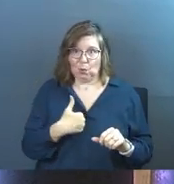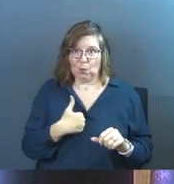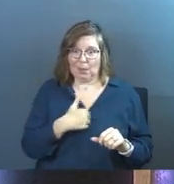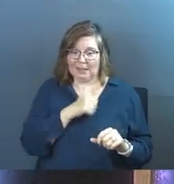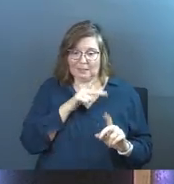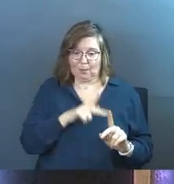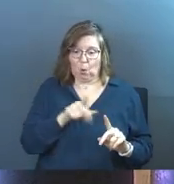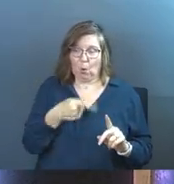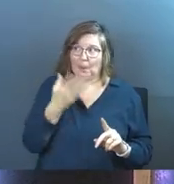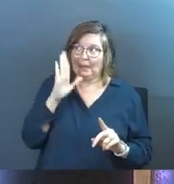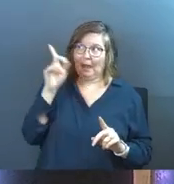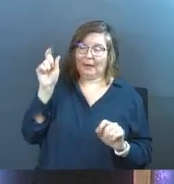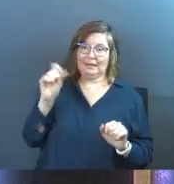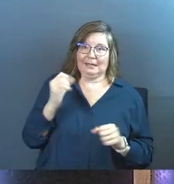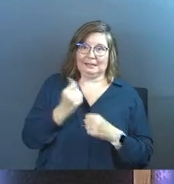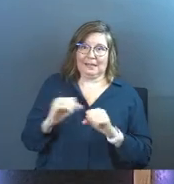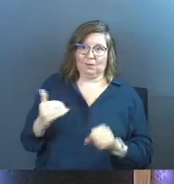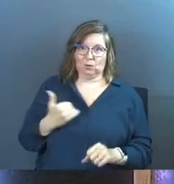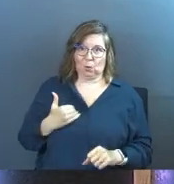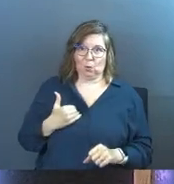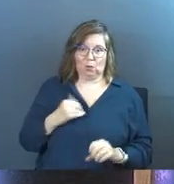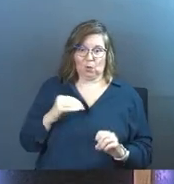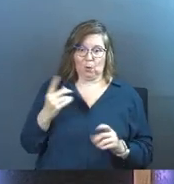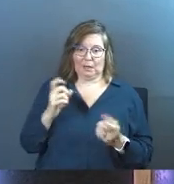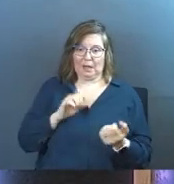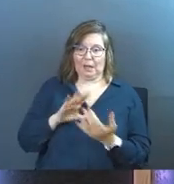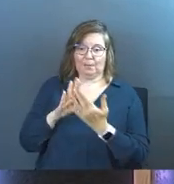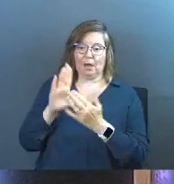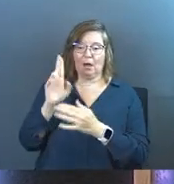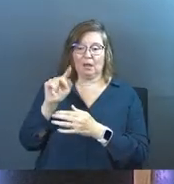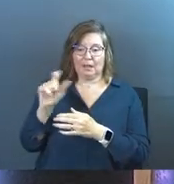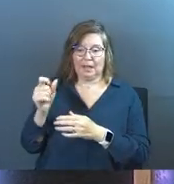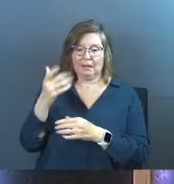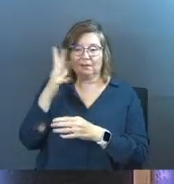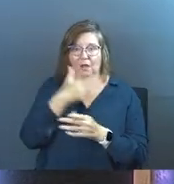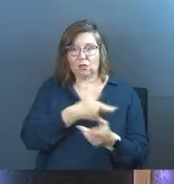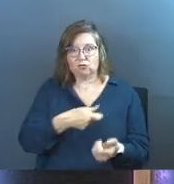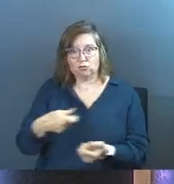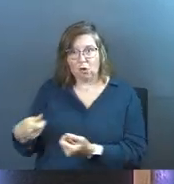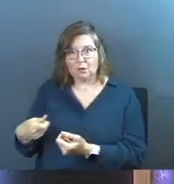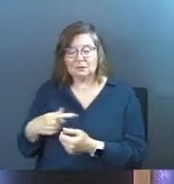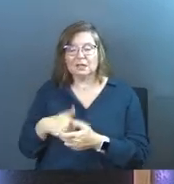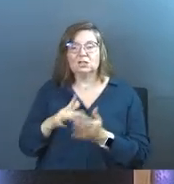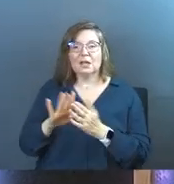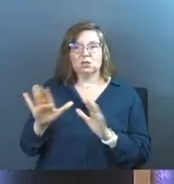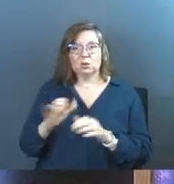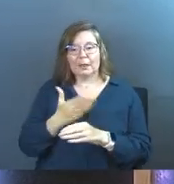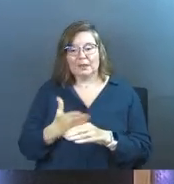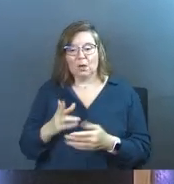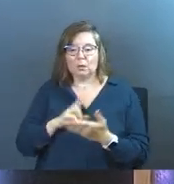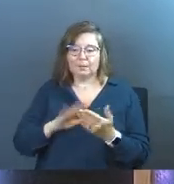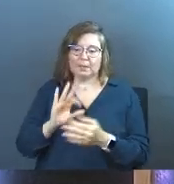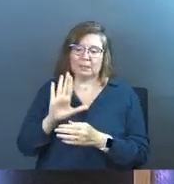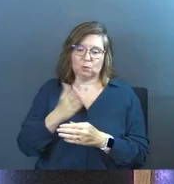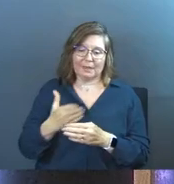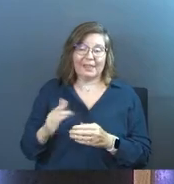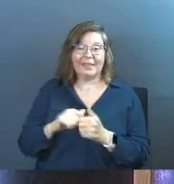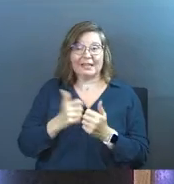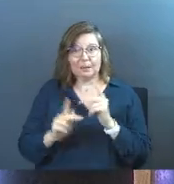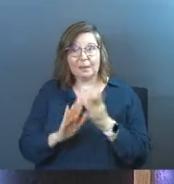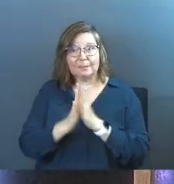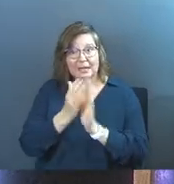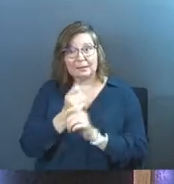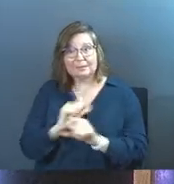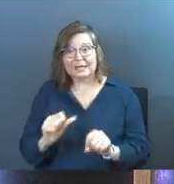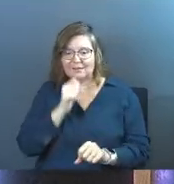Not as a person, only God can, right? No one comes to me unless the father draws him, Jesus says. And then Jesus has to do his thing. The Holy Spirit has to do it. That's how